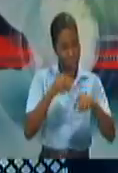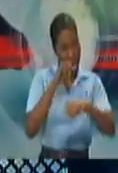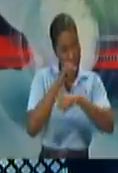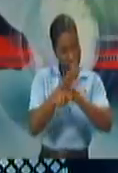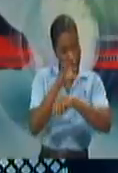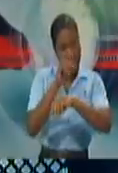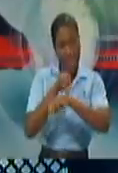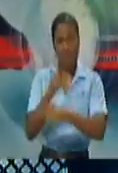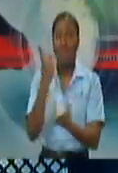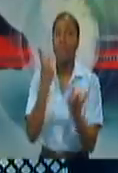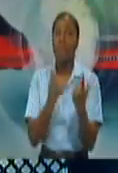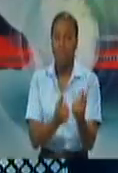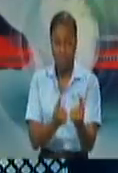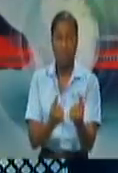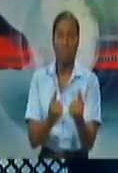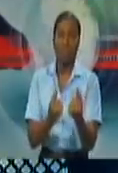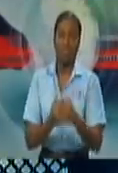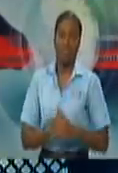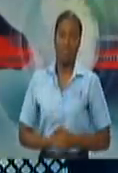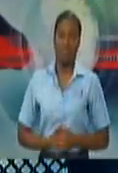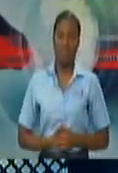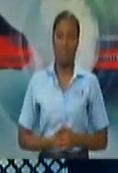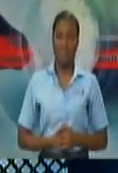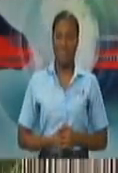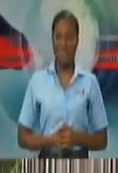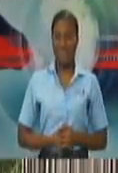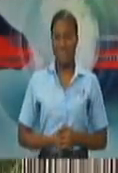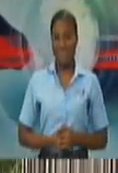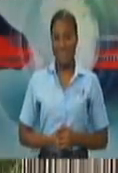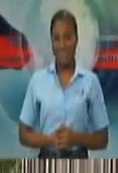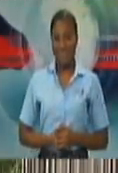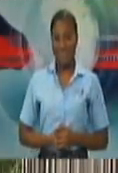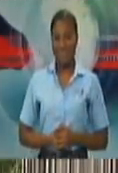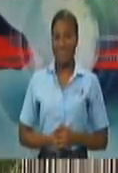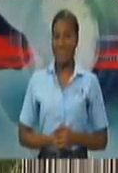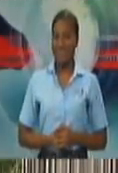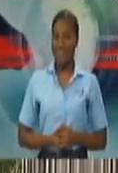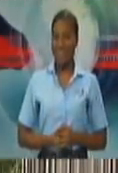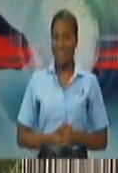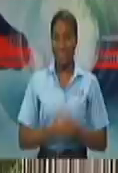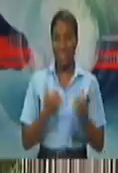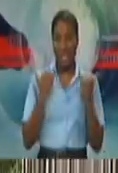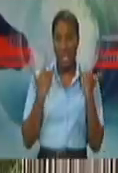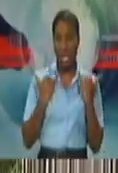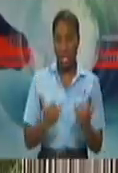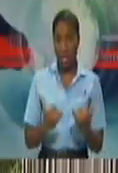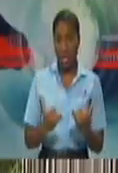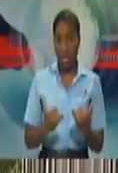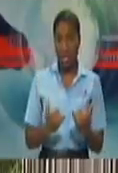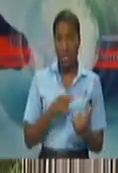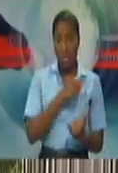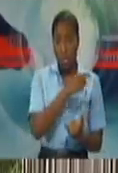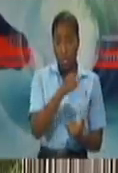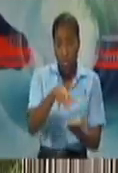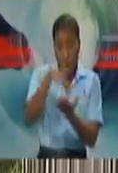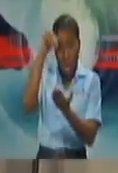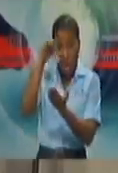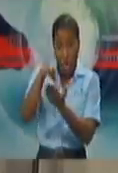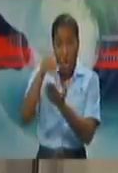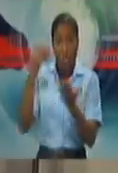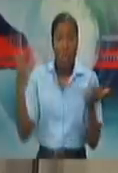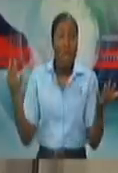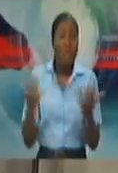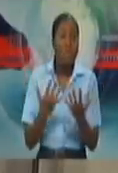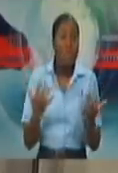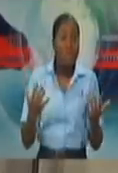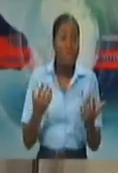can advise workplaces as to how to comply. The lesson to be learned here, ladies and gentlemen, and I think we have